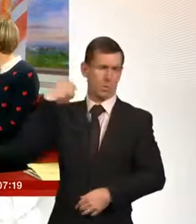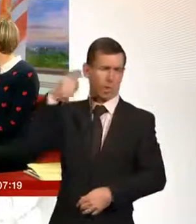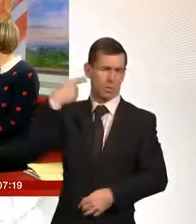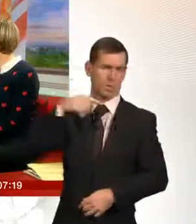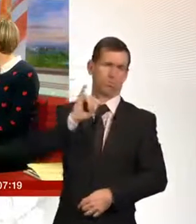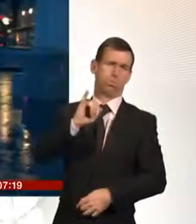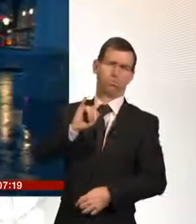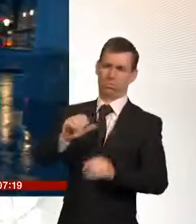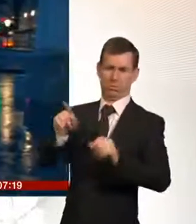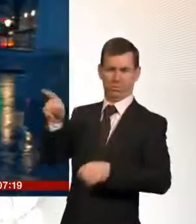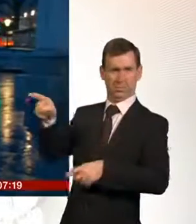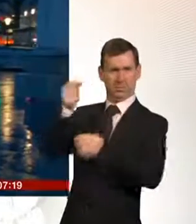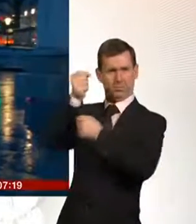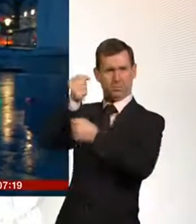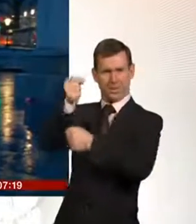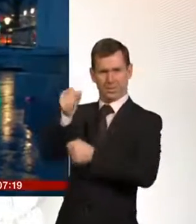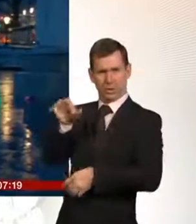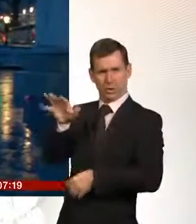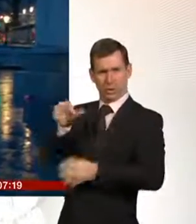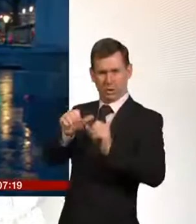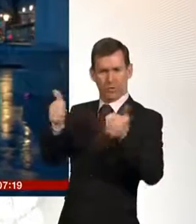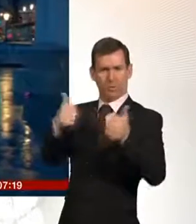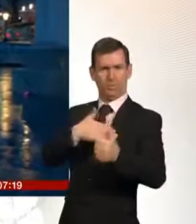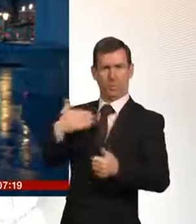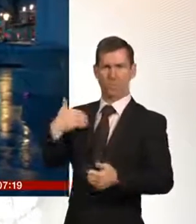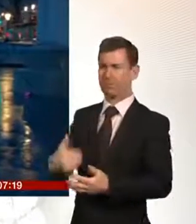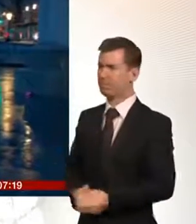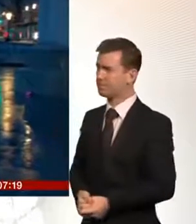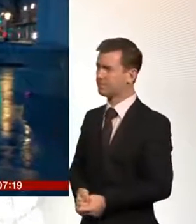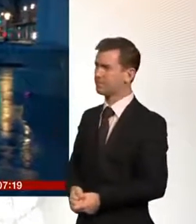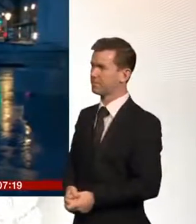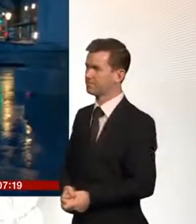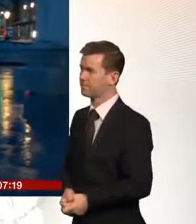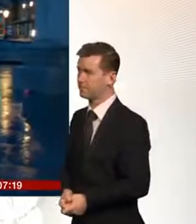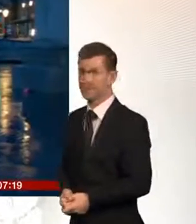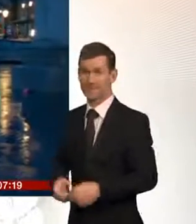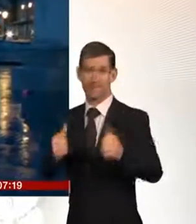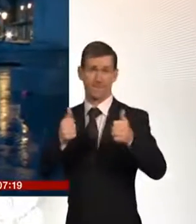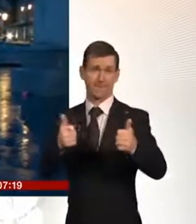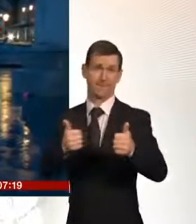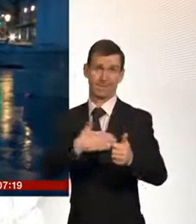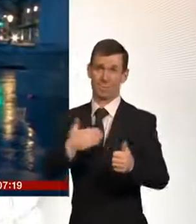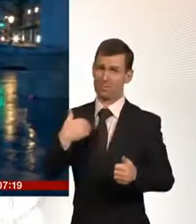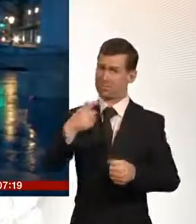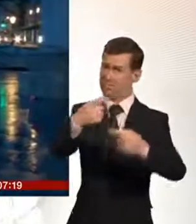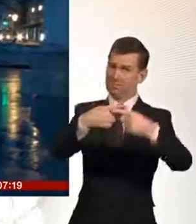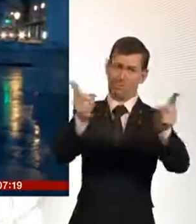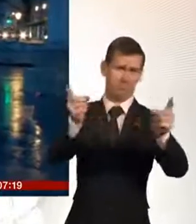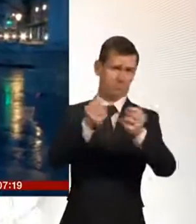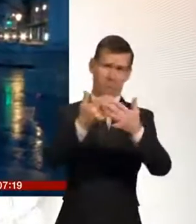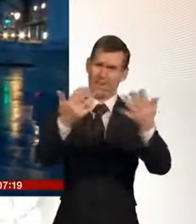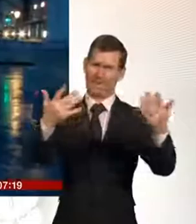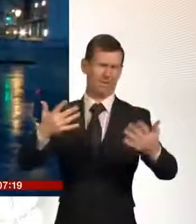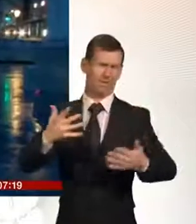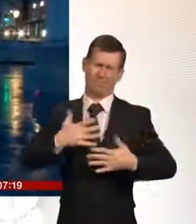good morning Charlie yes that's right it does seem that more of us than ever are taking to the roads on